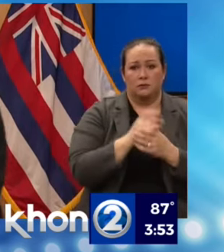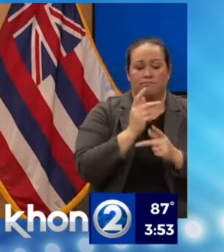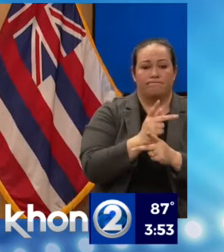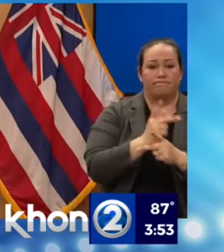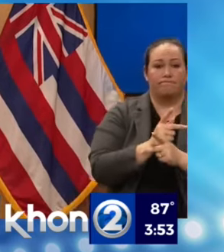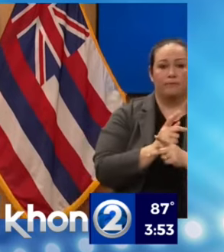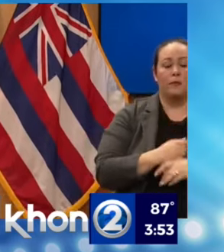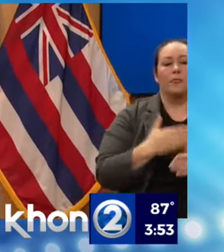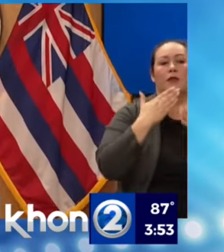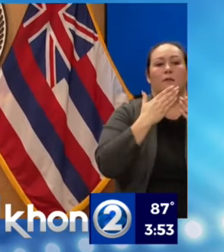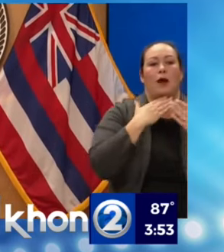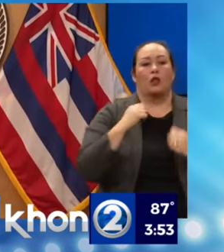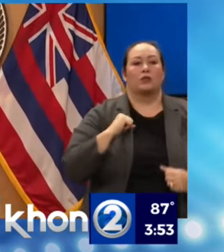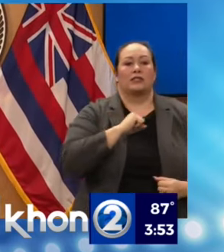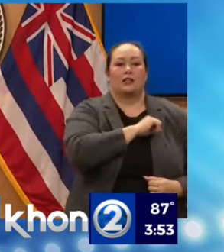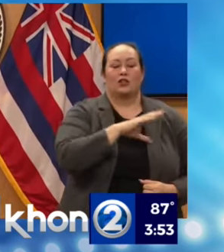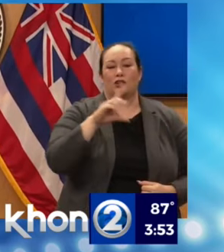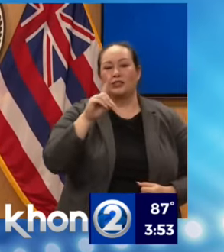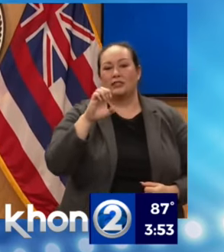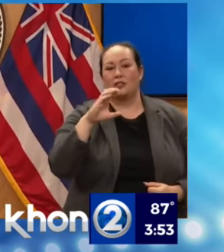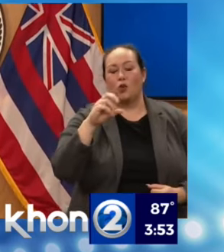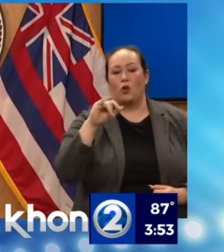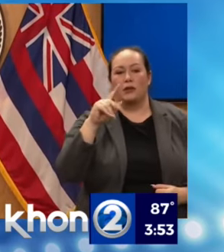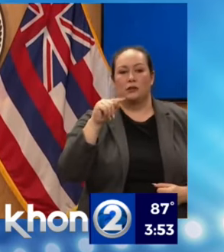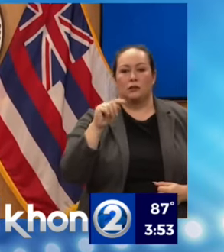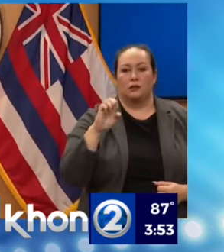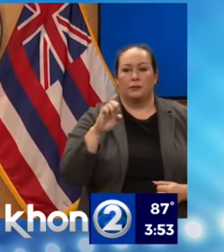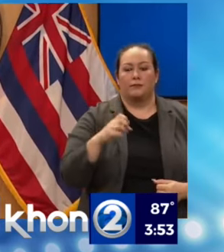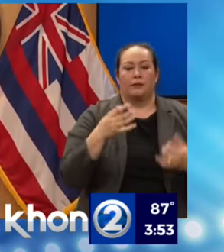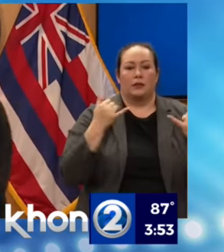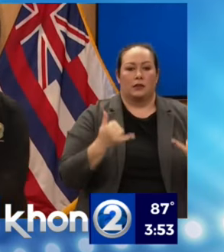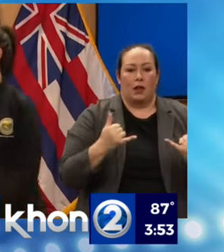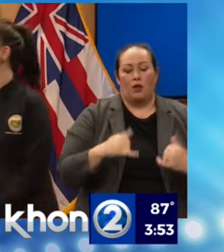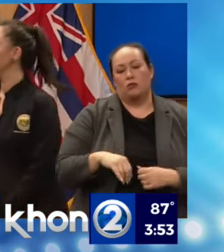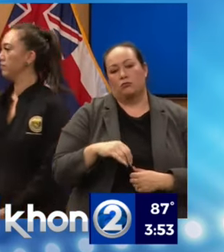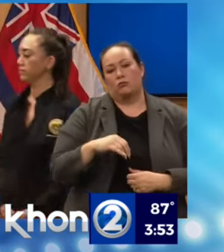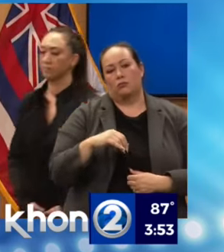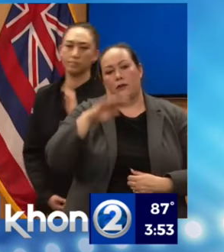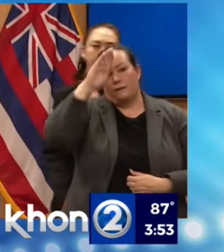Mahalo, Senator DeCoyt. I'd like to now bring up Fire Chief Brad Ventura.